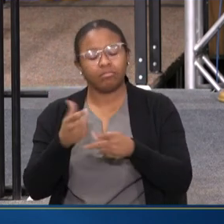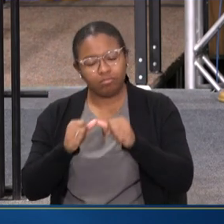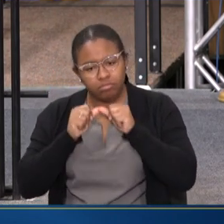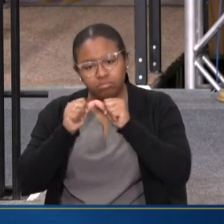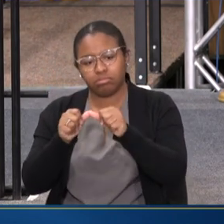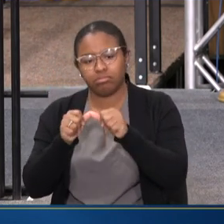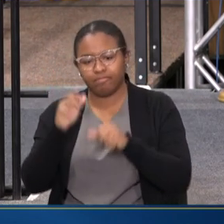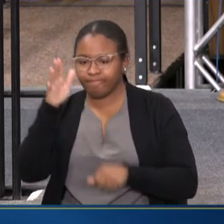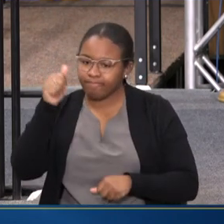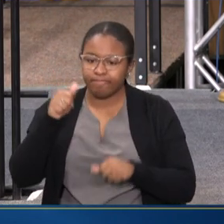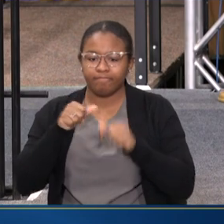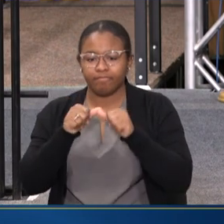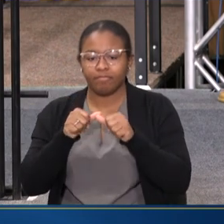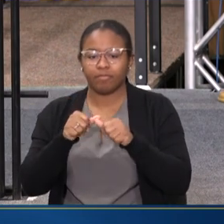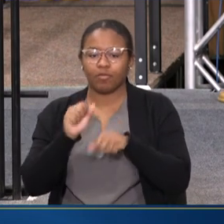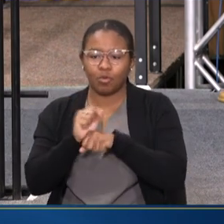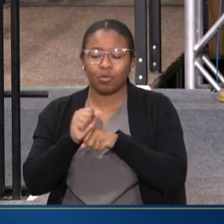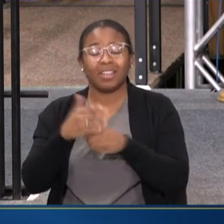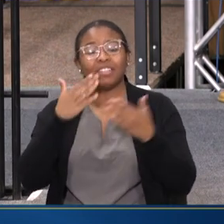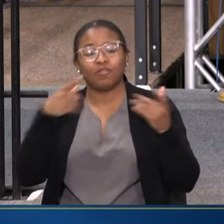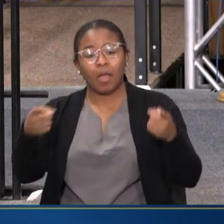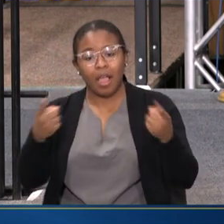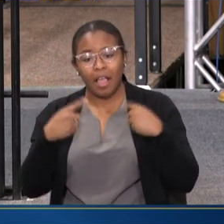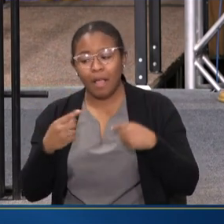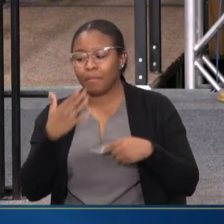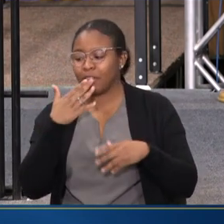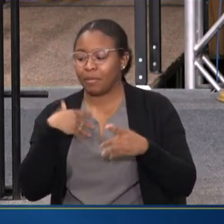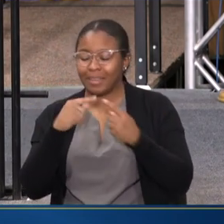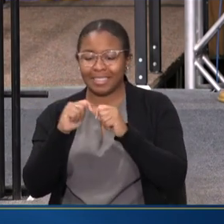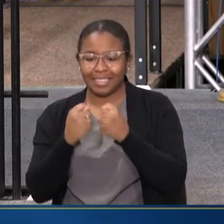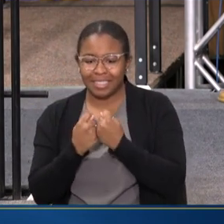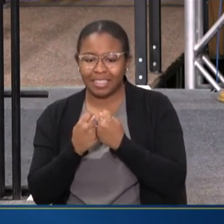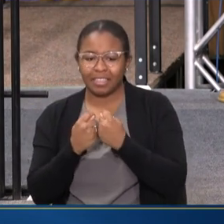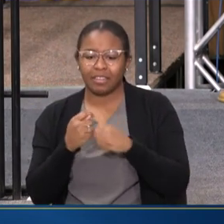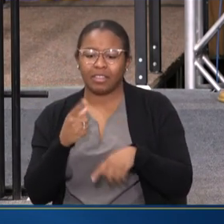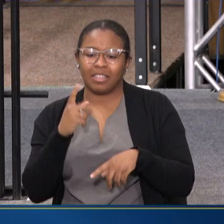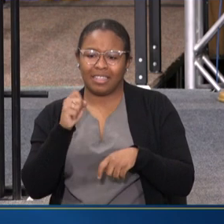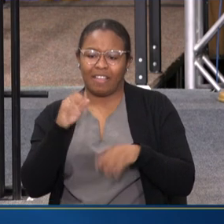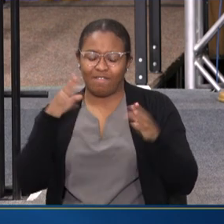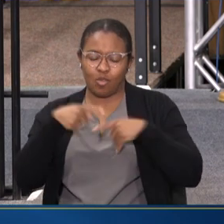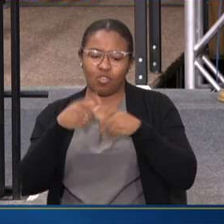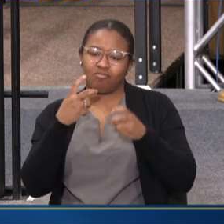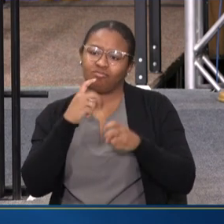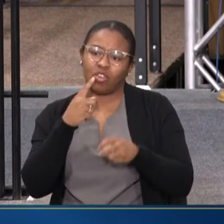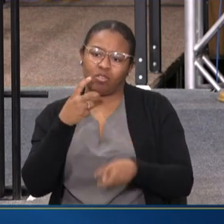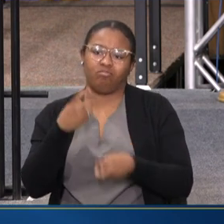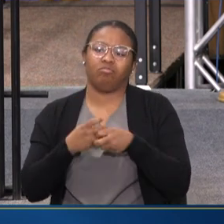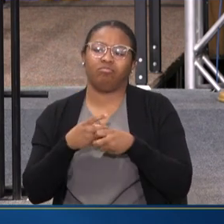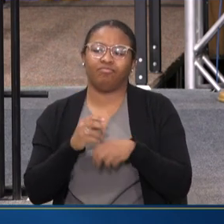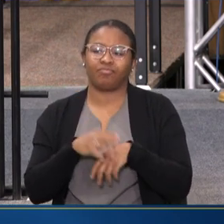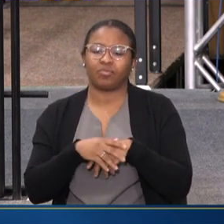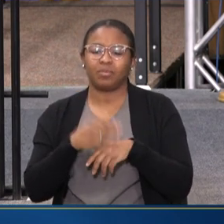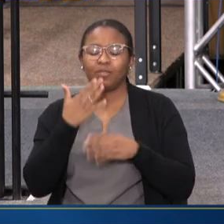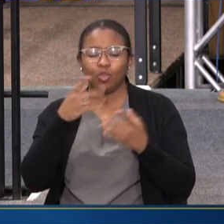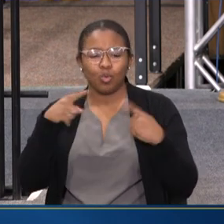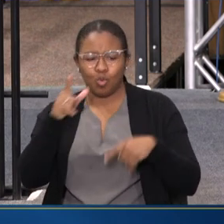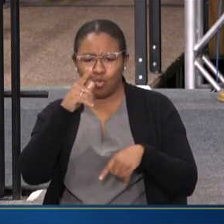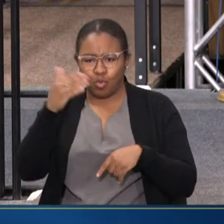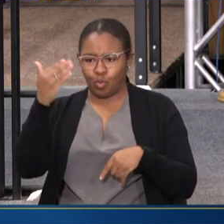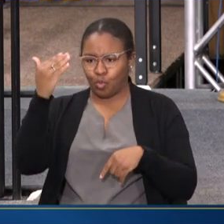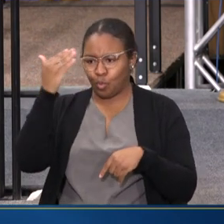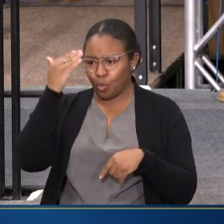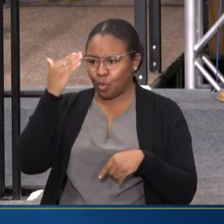AND SO THANK YOU FOR COMING. THANK YOU TO MY TEAM THAT HAS WORKED THIS SO VERY HARD. THANK YOU FOR THOSE OF YOU WHO KNEW WAY,